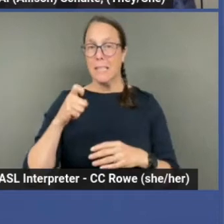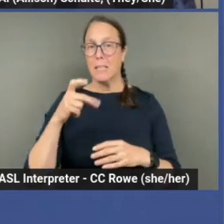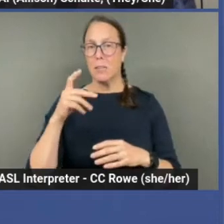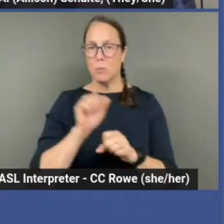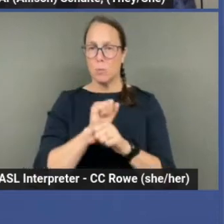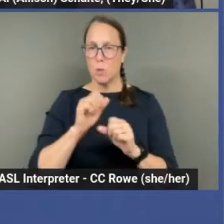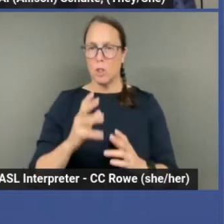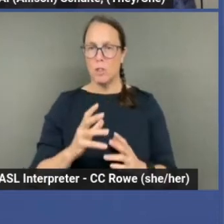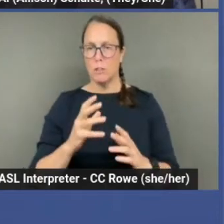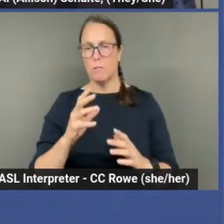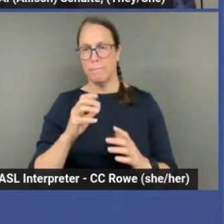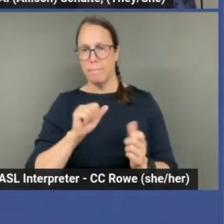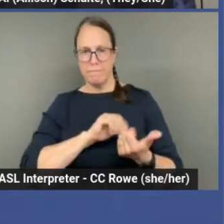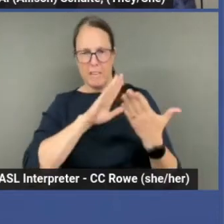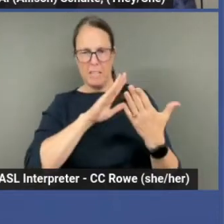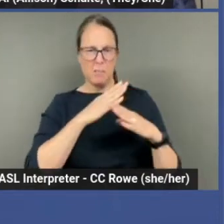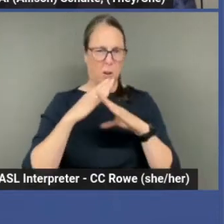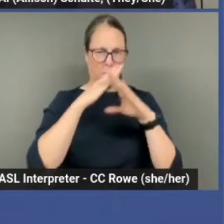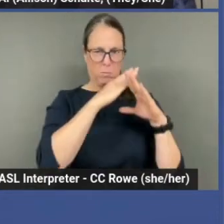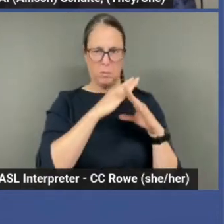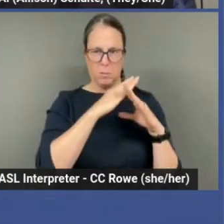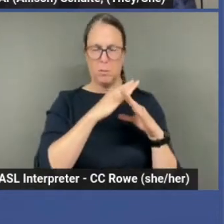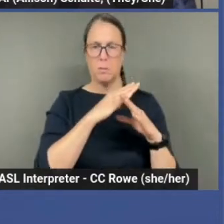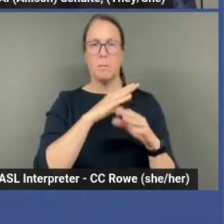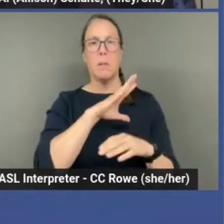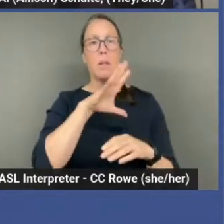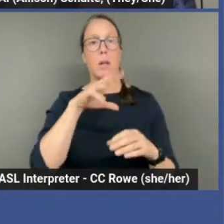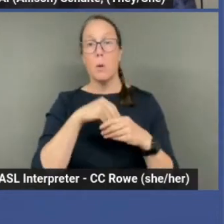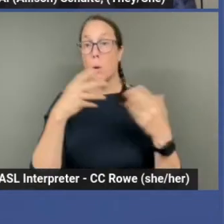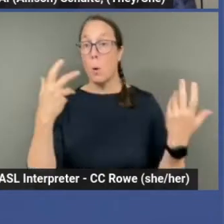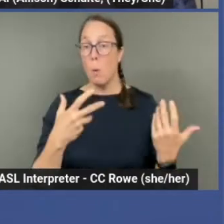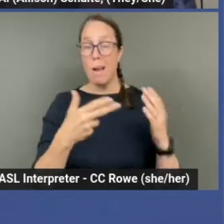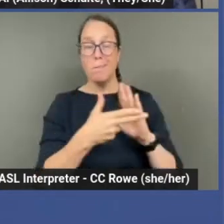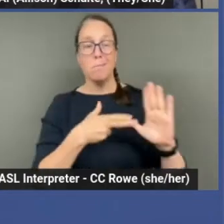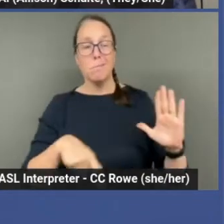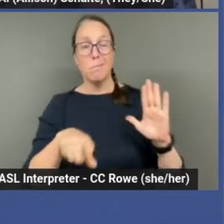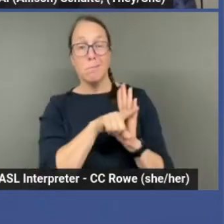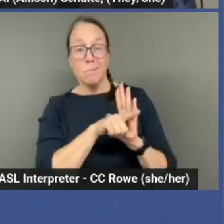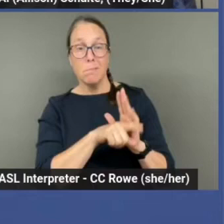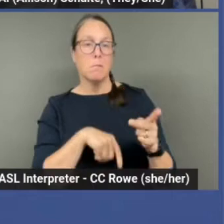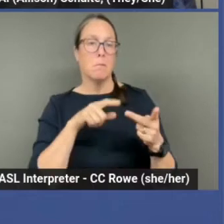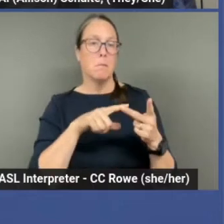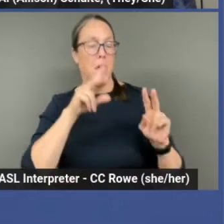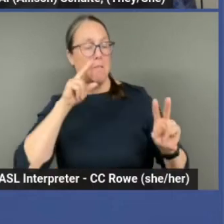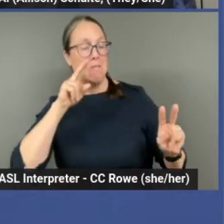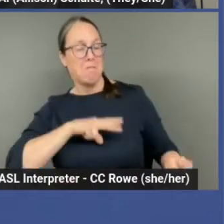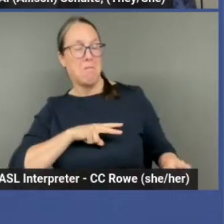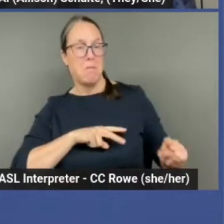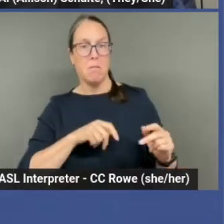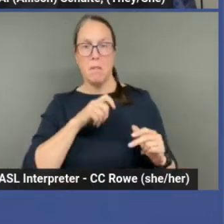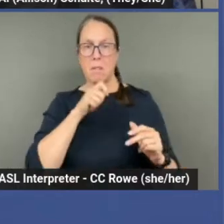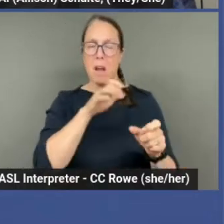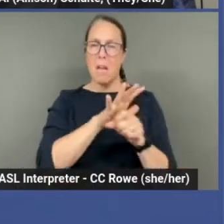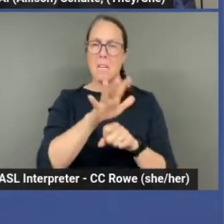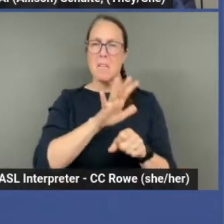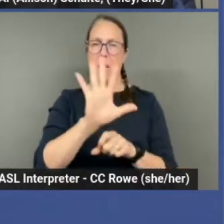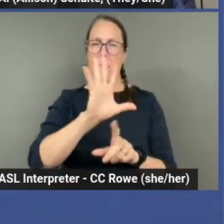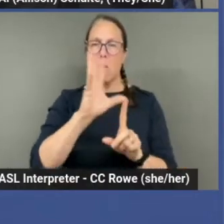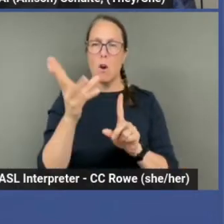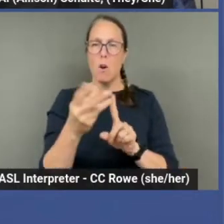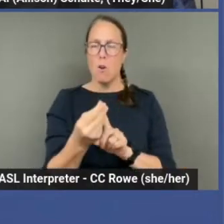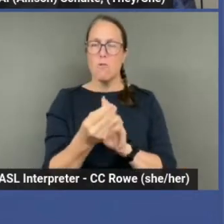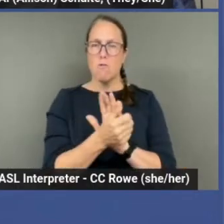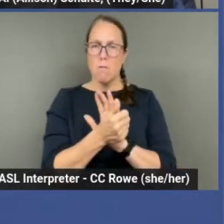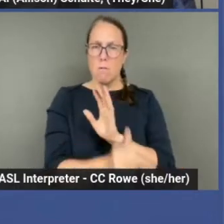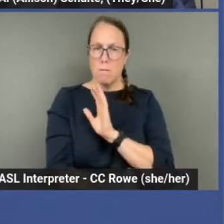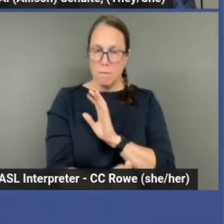in healthcare. Um, that includes stigma and judgment, lack of cultural competence. That's one I focus